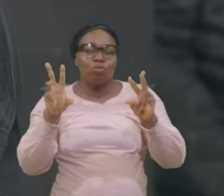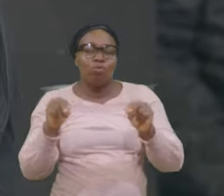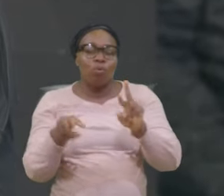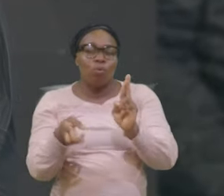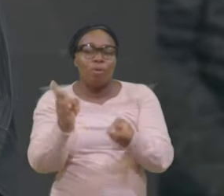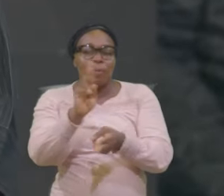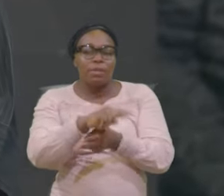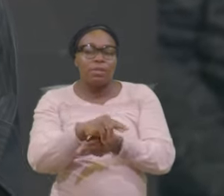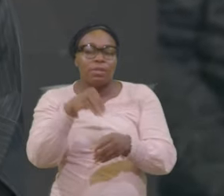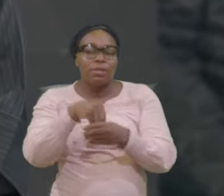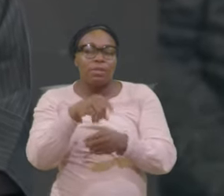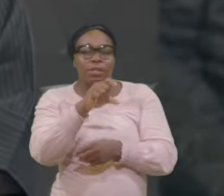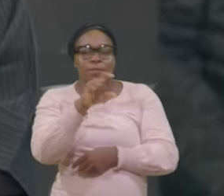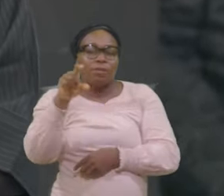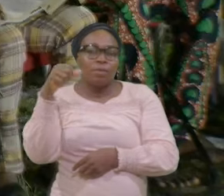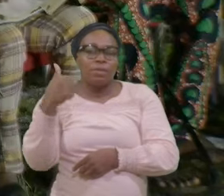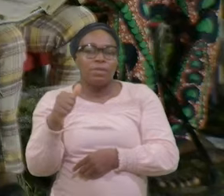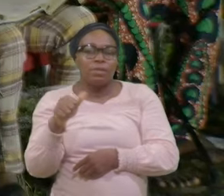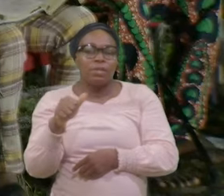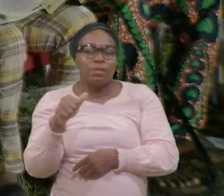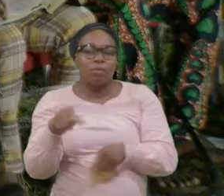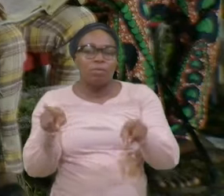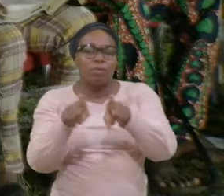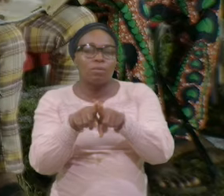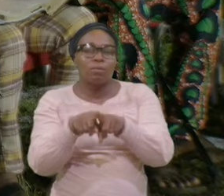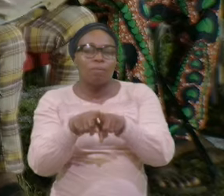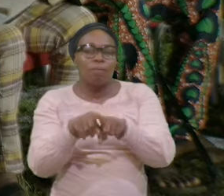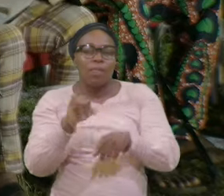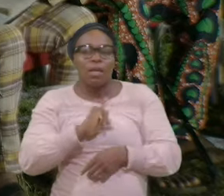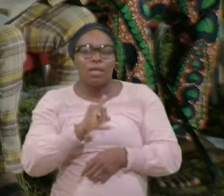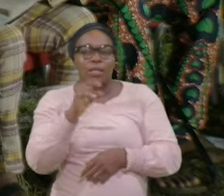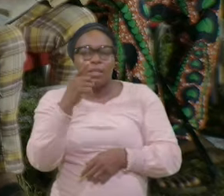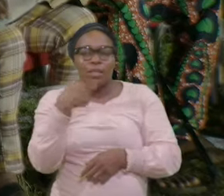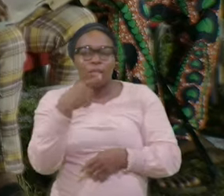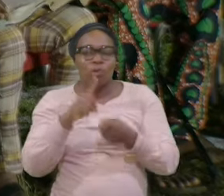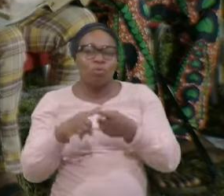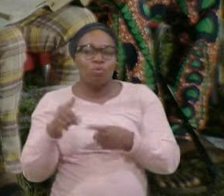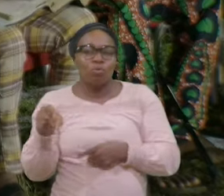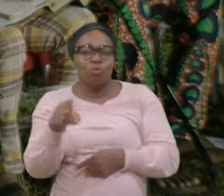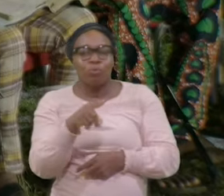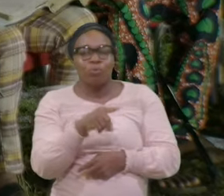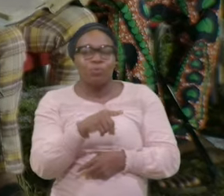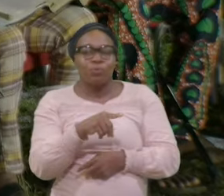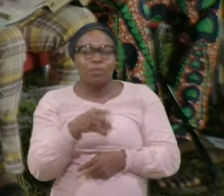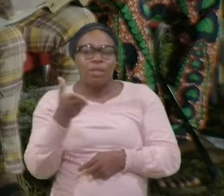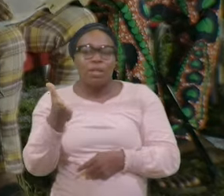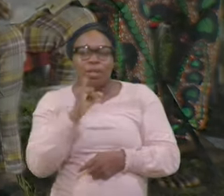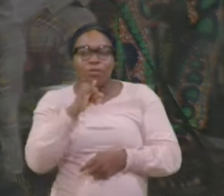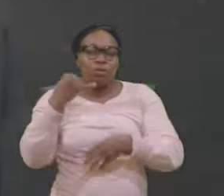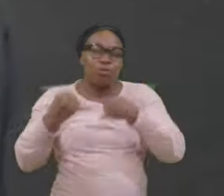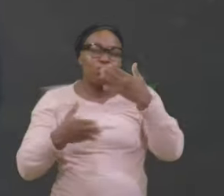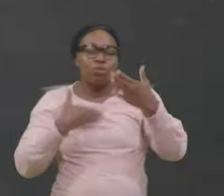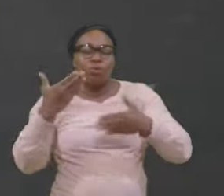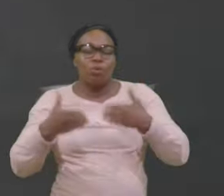In verse 10 Likewise I say unto you There is joy In the presence